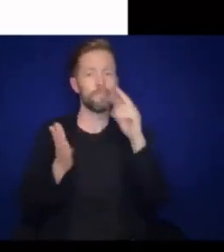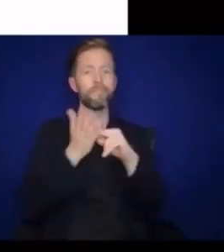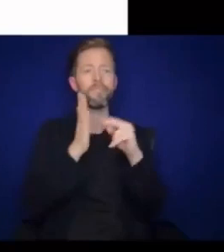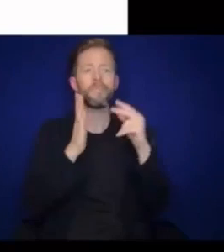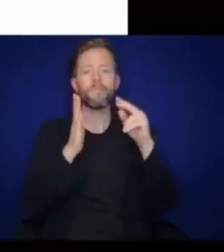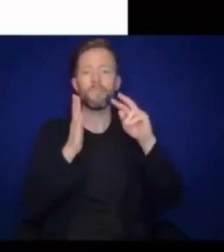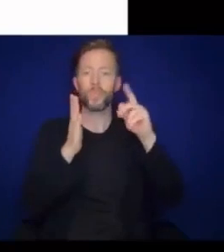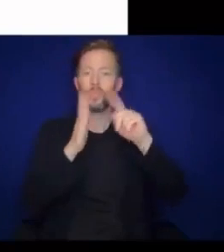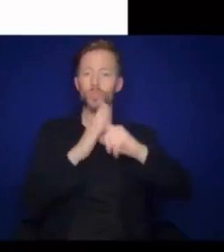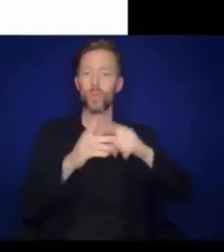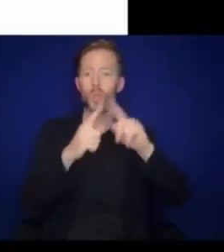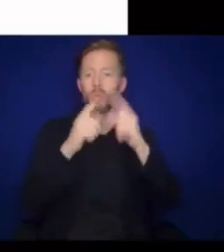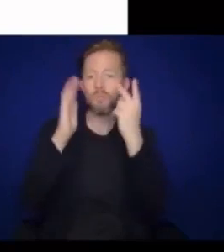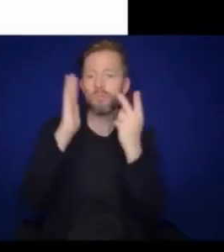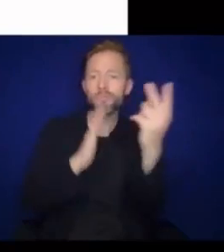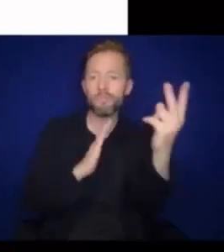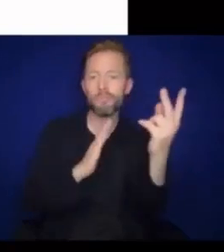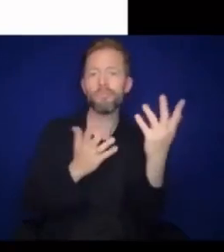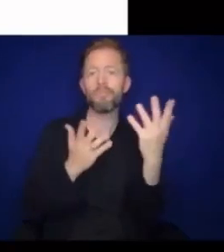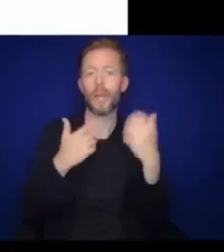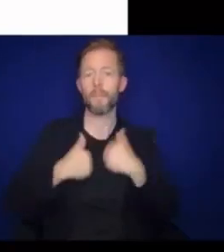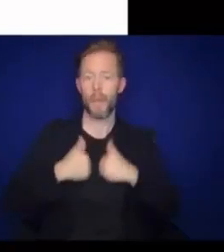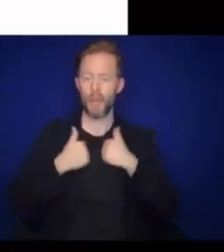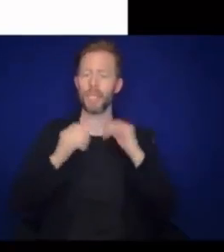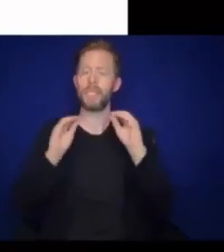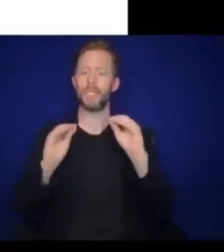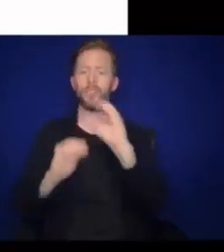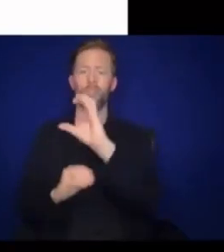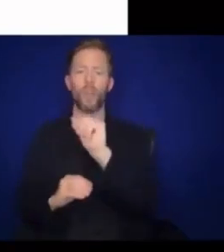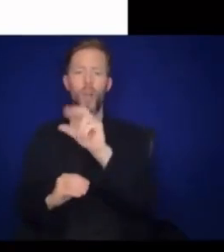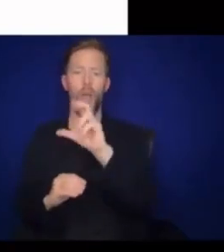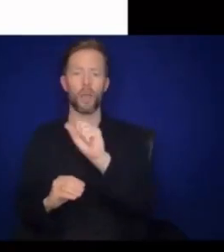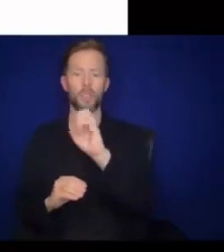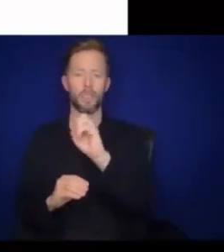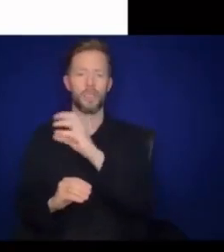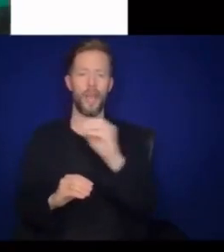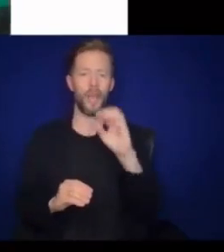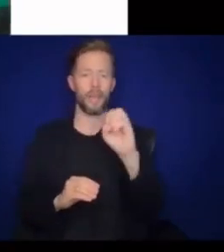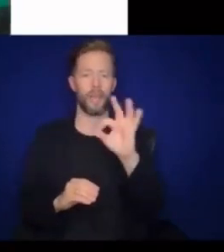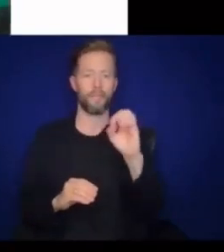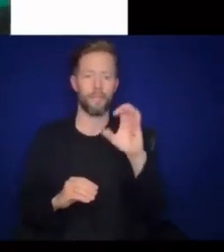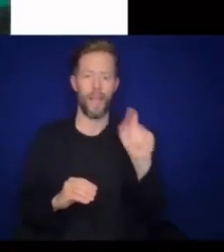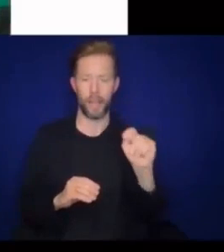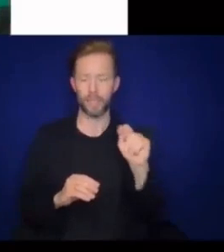bath. So that is a great way to teach cause and effect because it's such an acute sense.